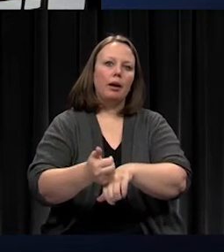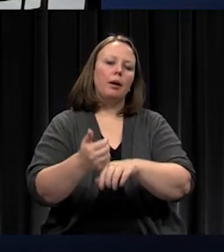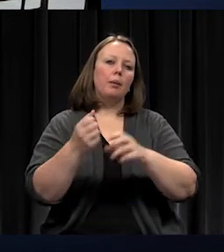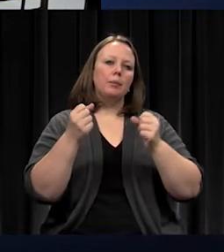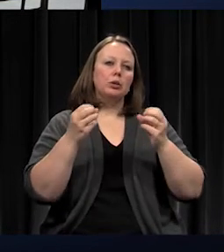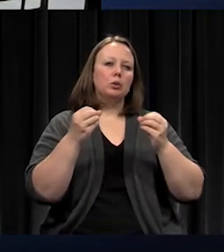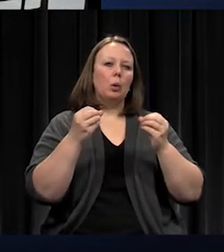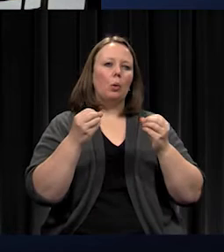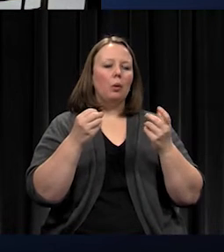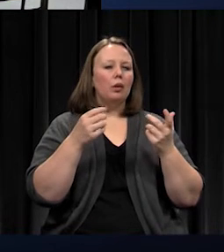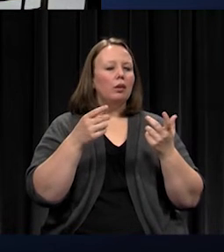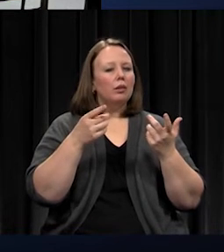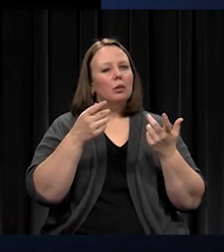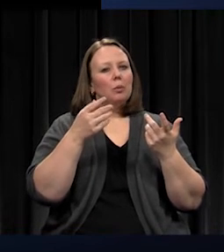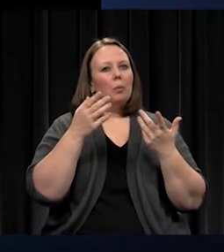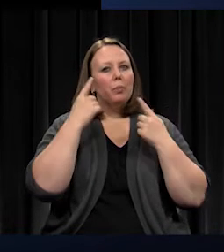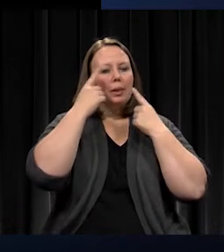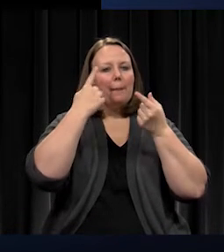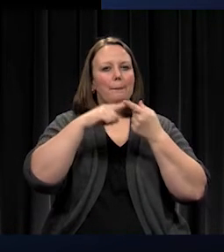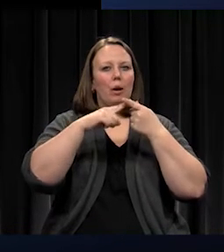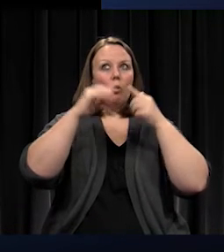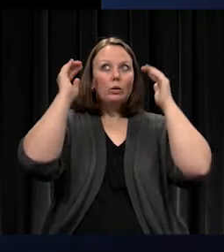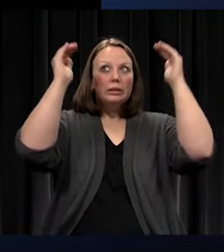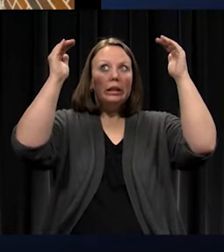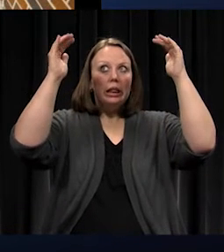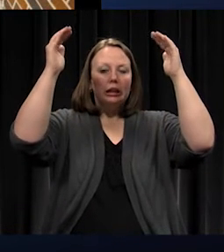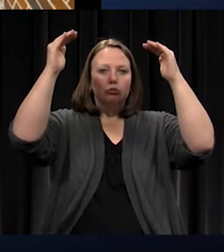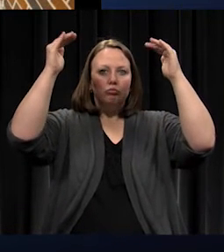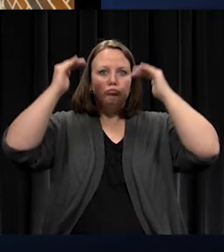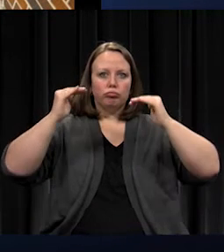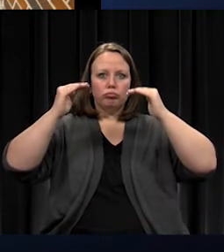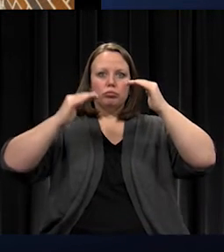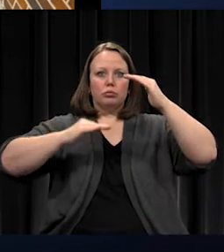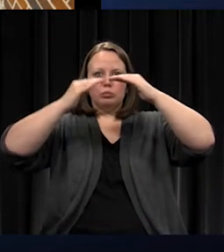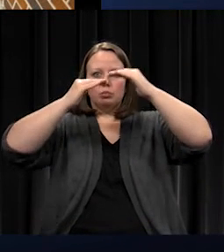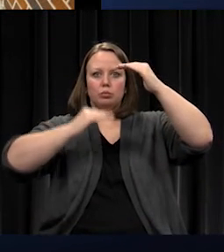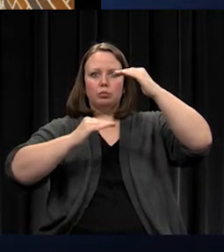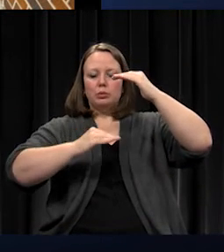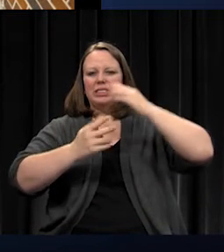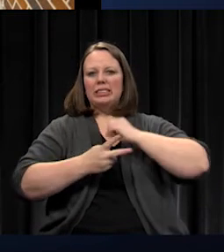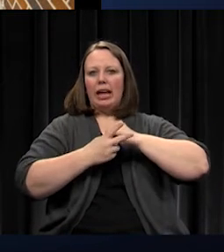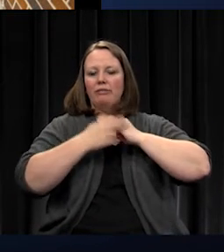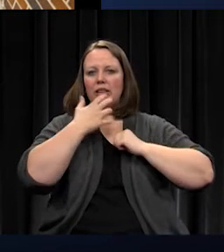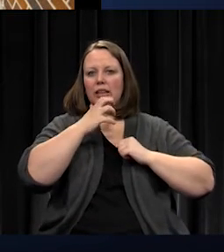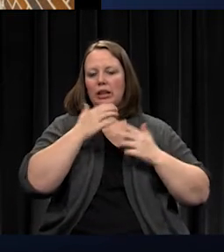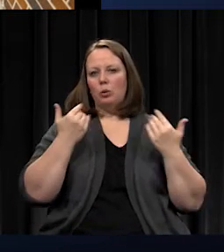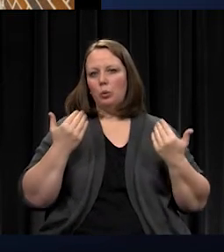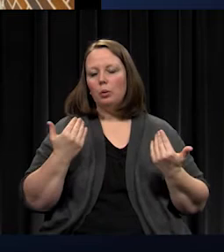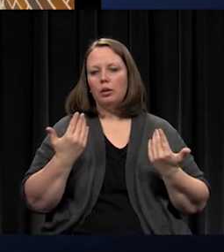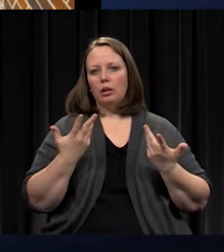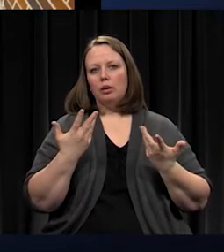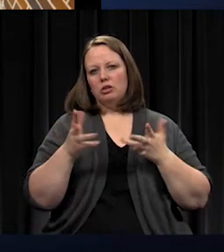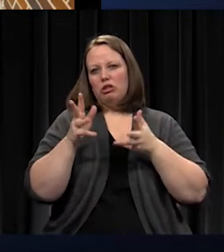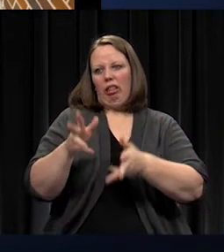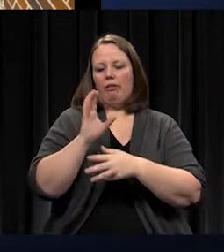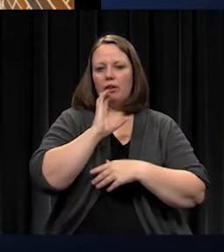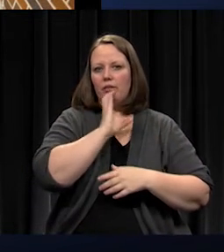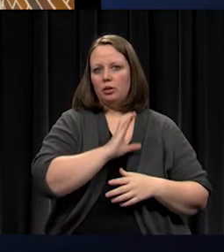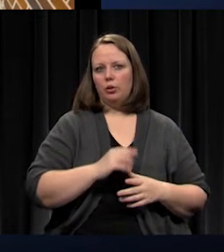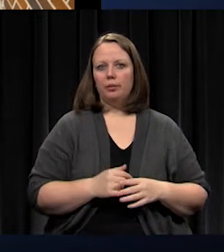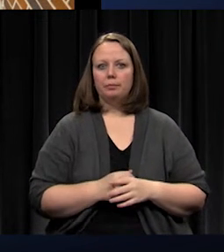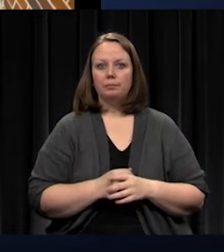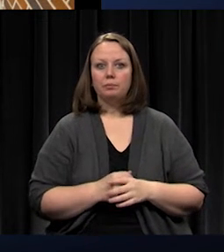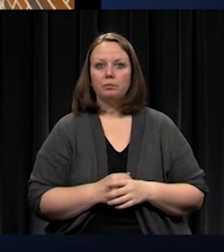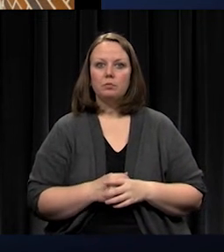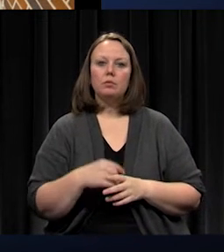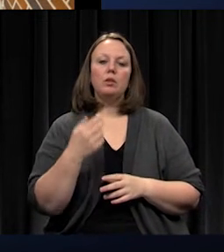and just leave the tables down, make it a permanent cafeteria. The continued energy projects that we always have of HVAC replacements